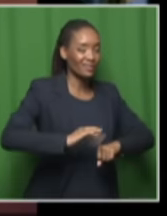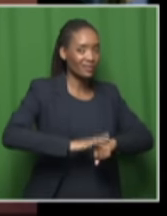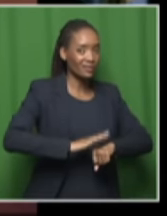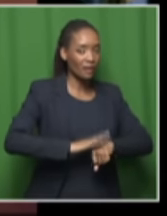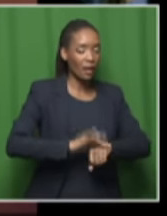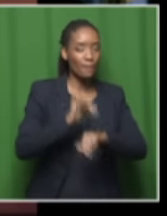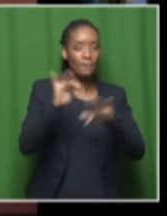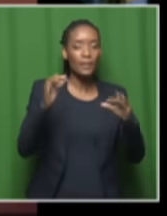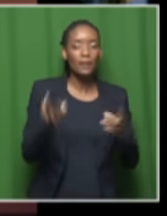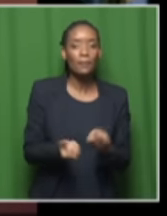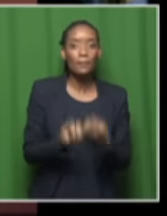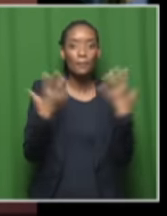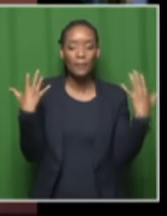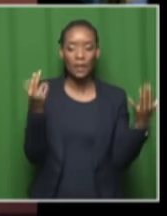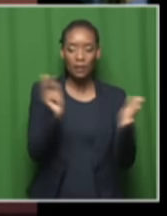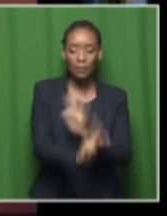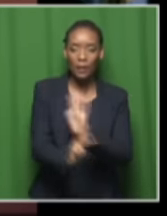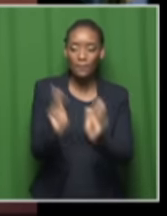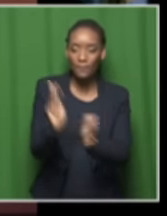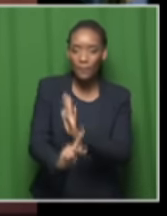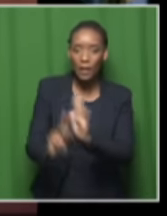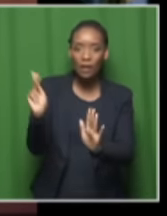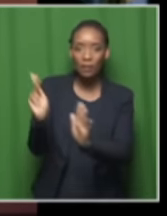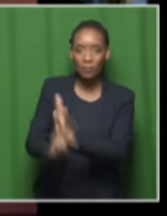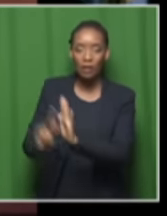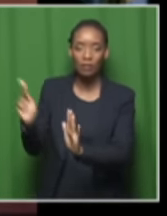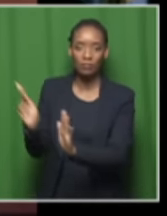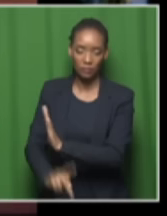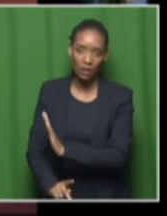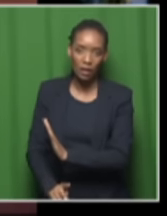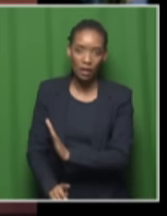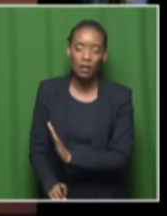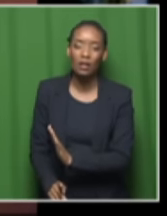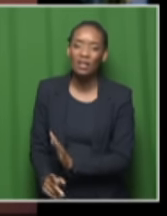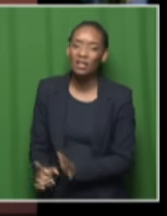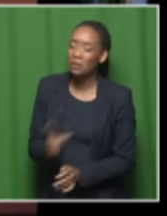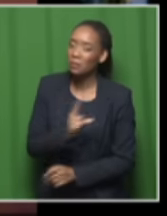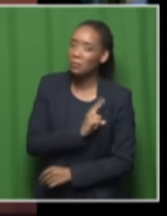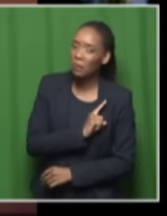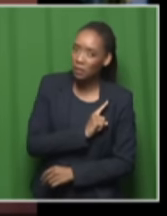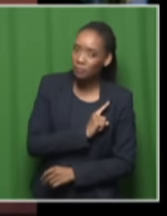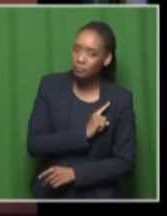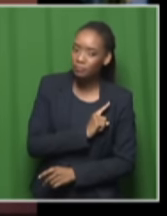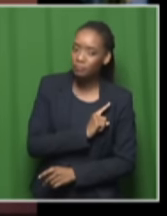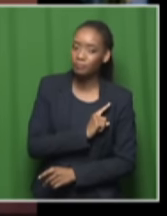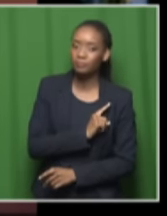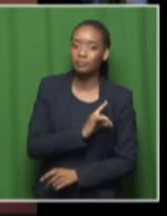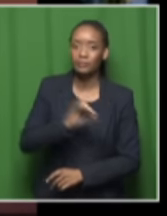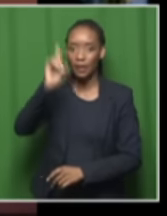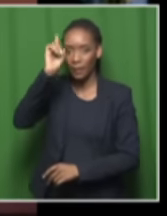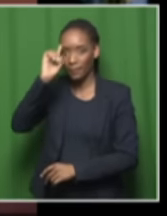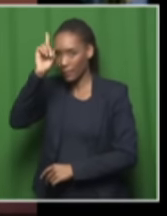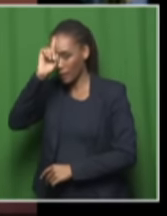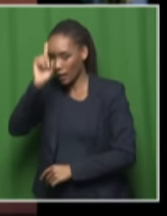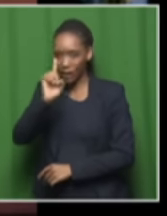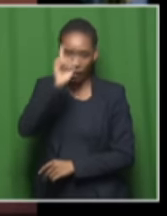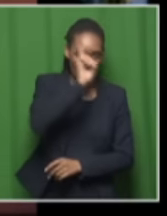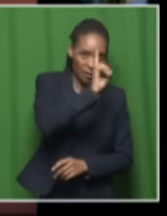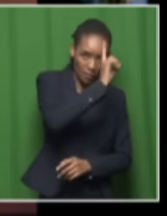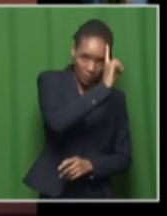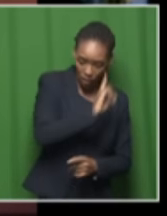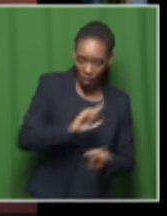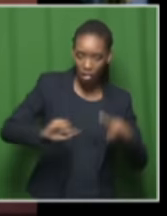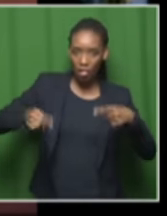killed on what at the time was referred to as black on black violence